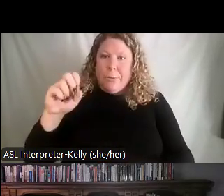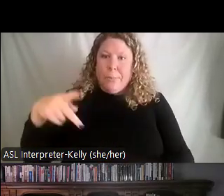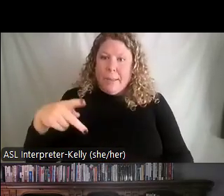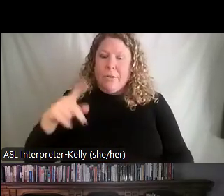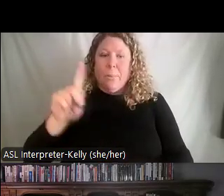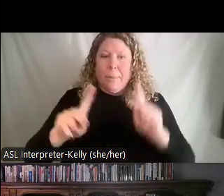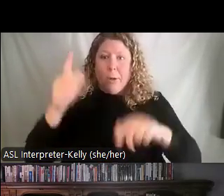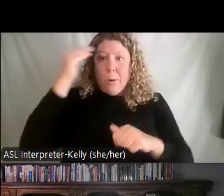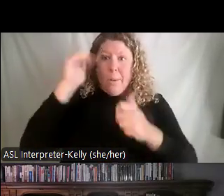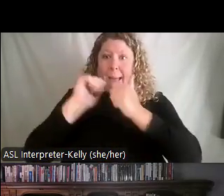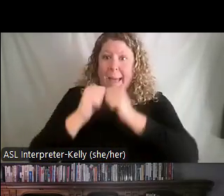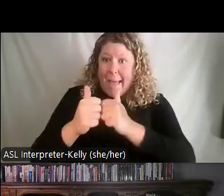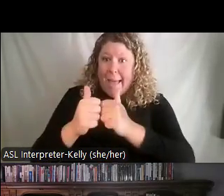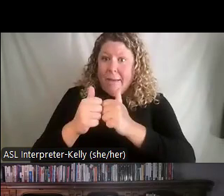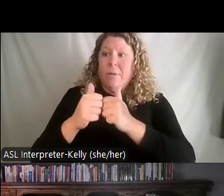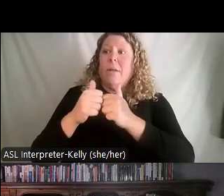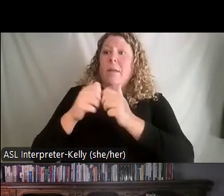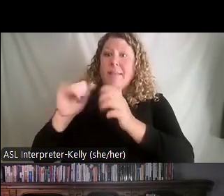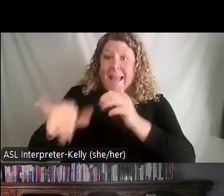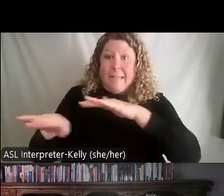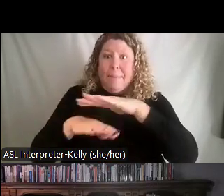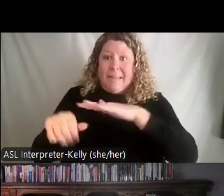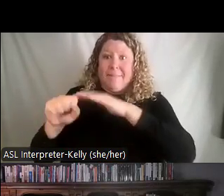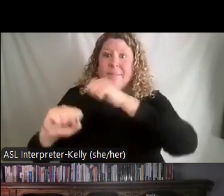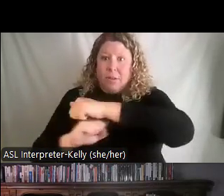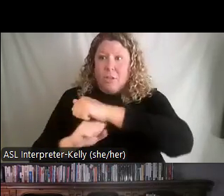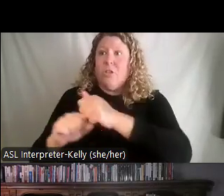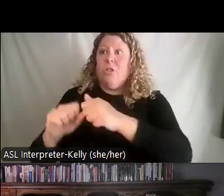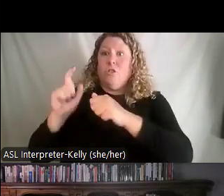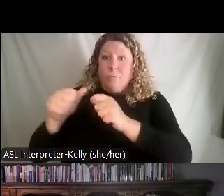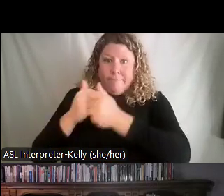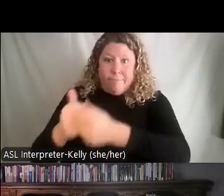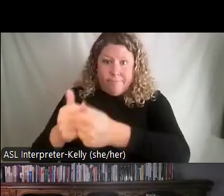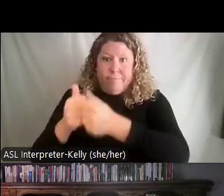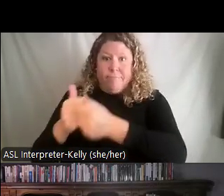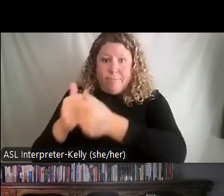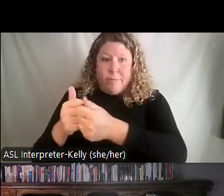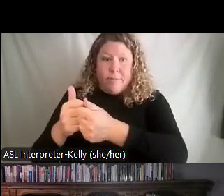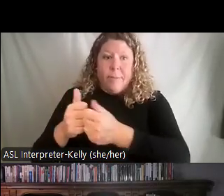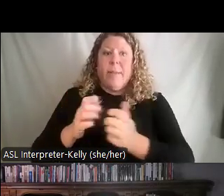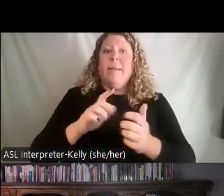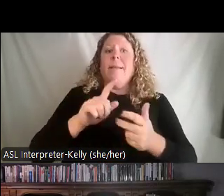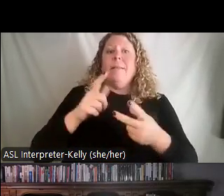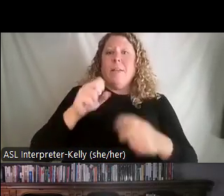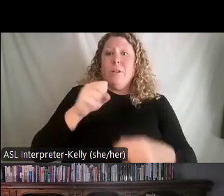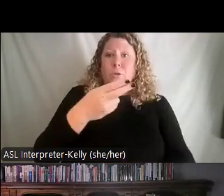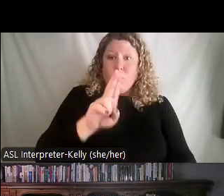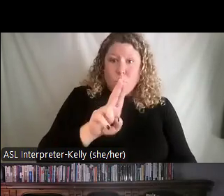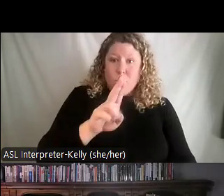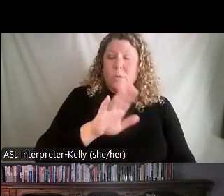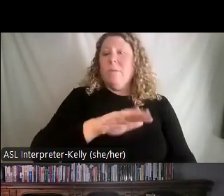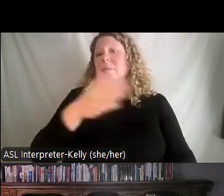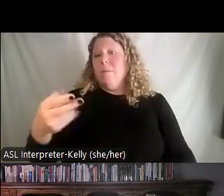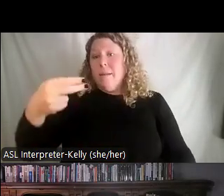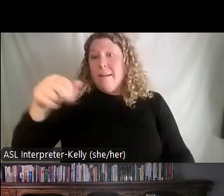should look like and how it should be. Now, eventually we move into ha. Ha is in